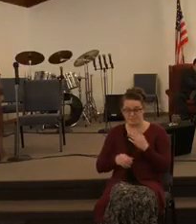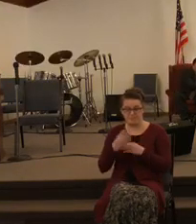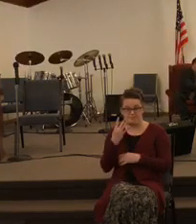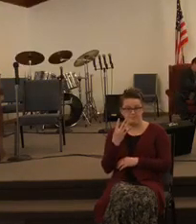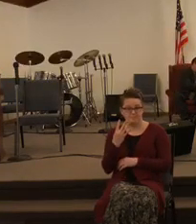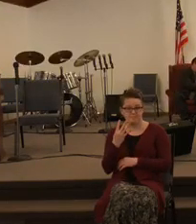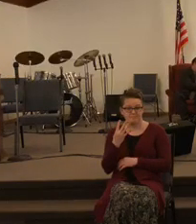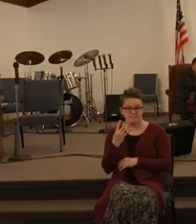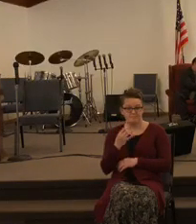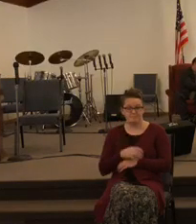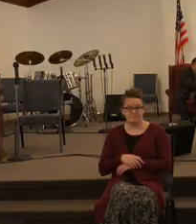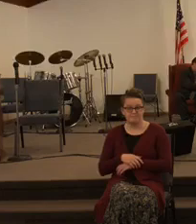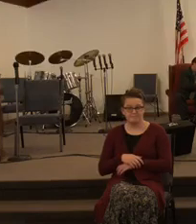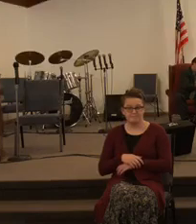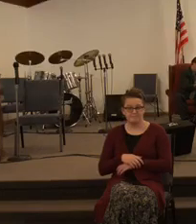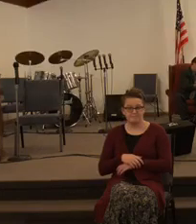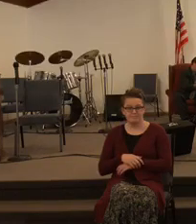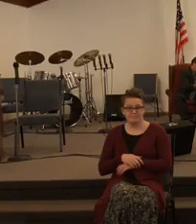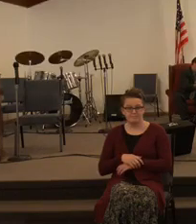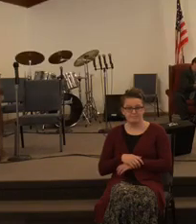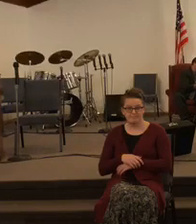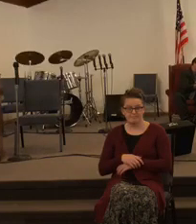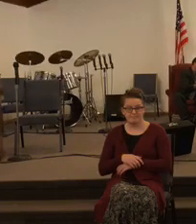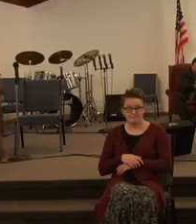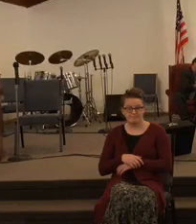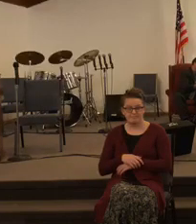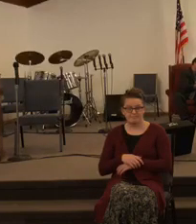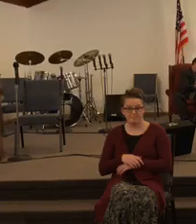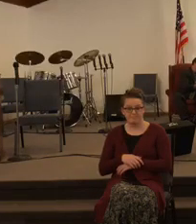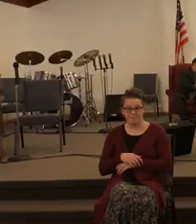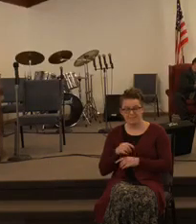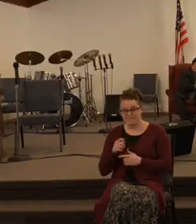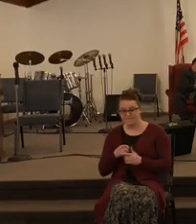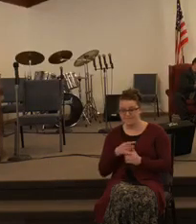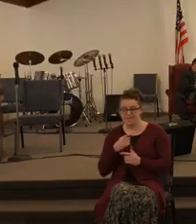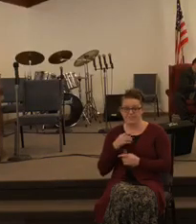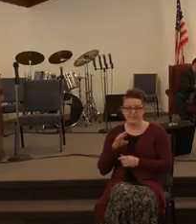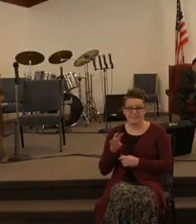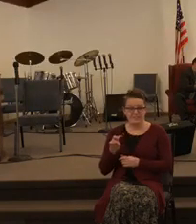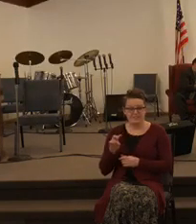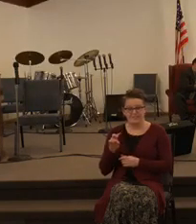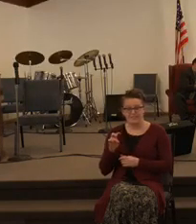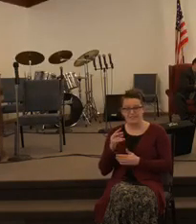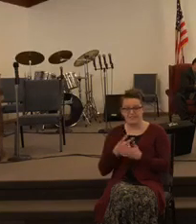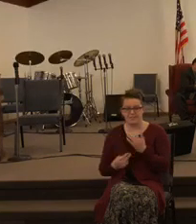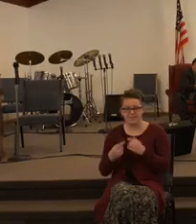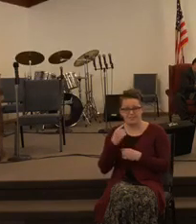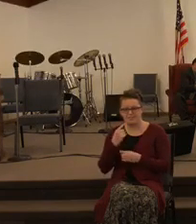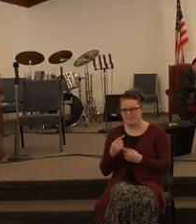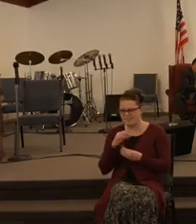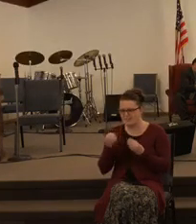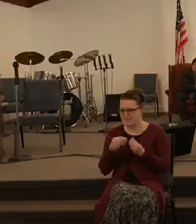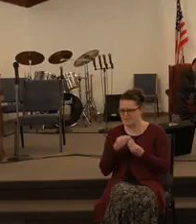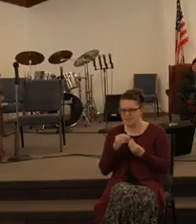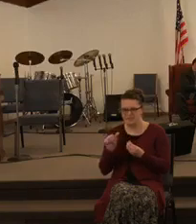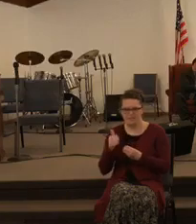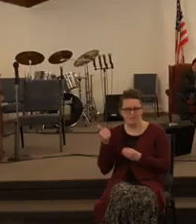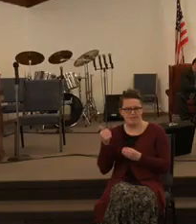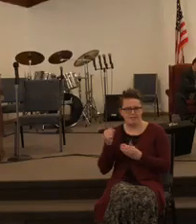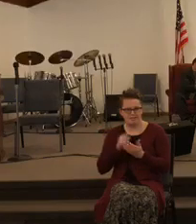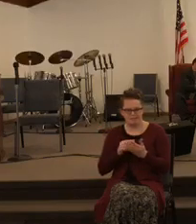all the first few verses probably the first six seven verses it speaks about another story